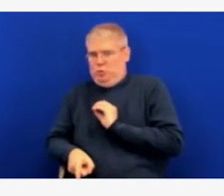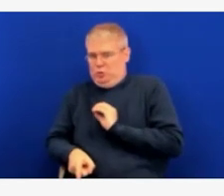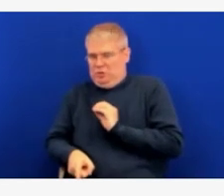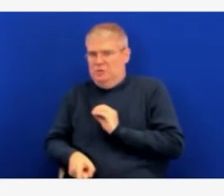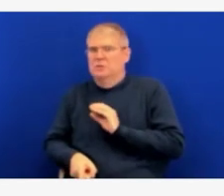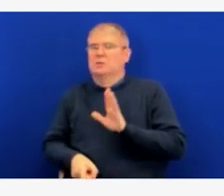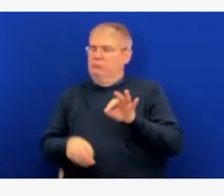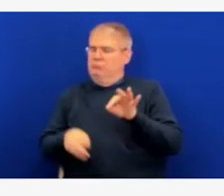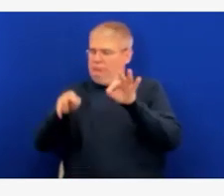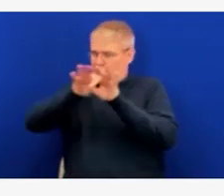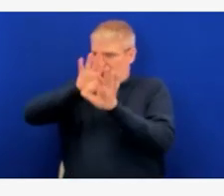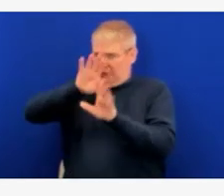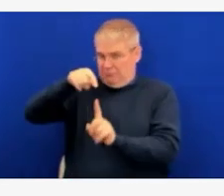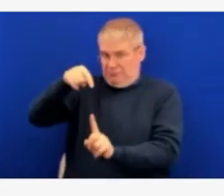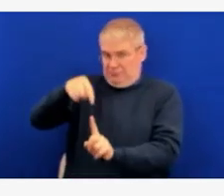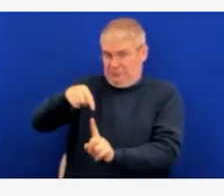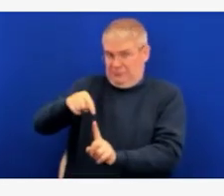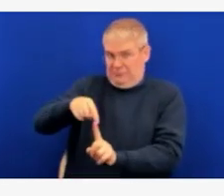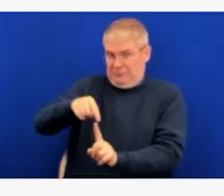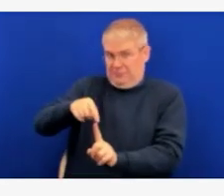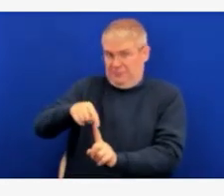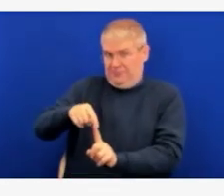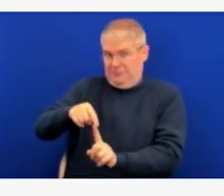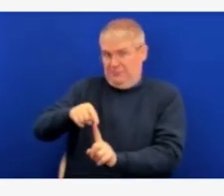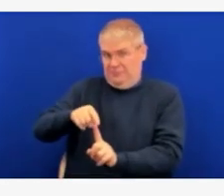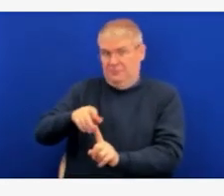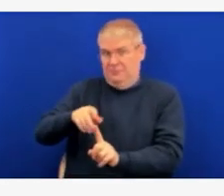with them. And the myocarditis that happens tends to be more severe.